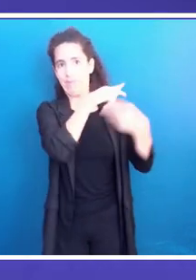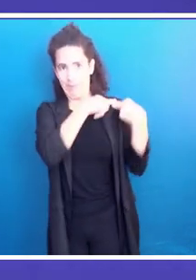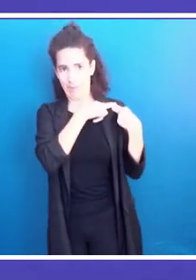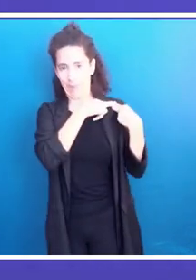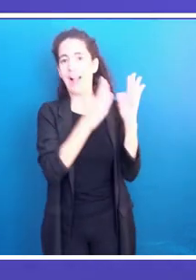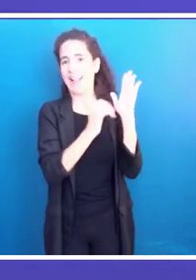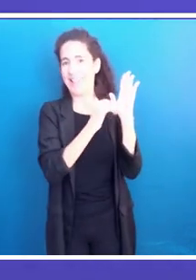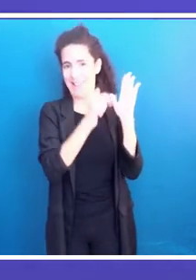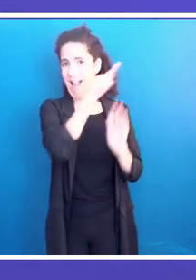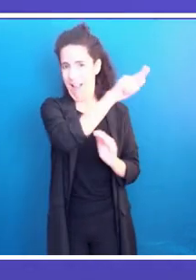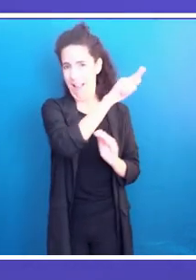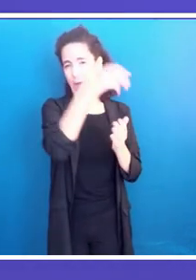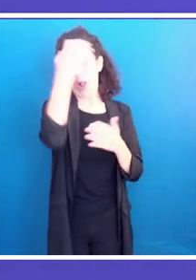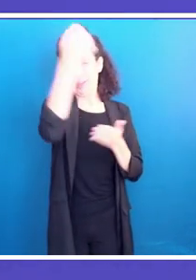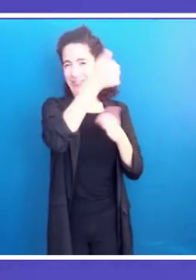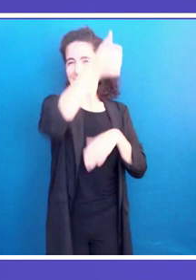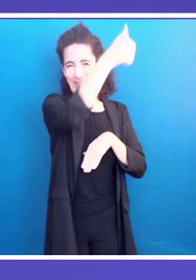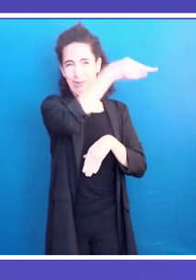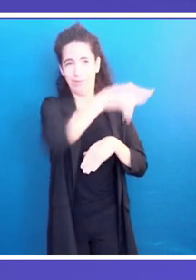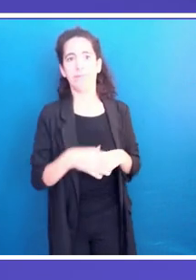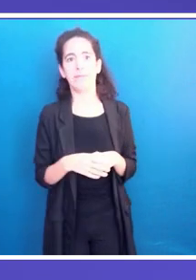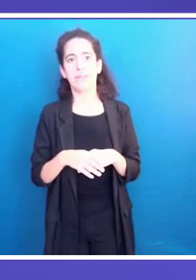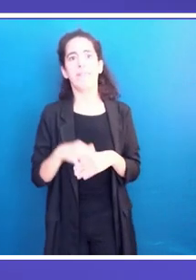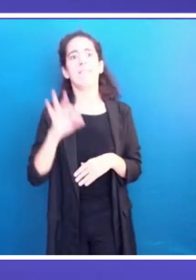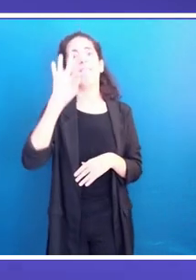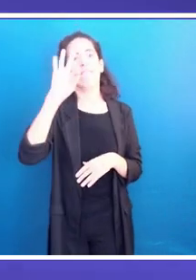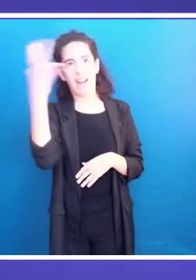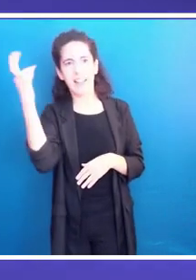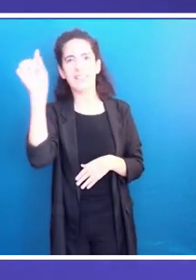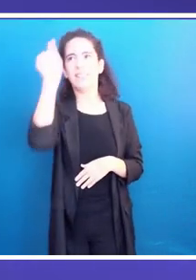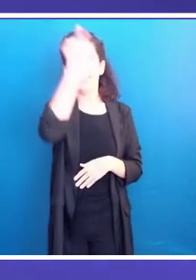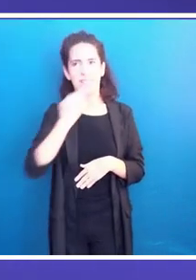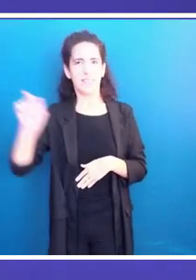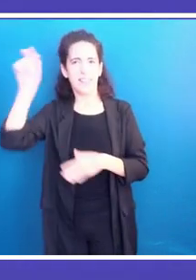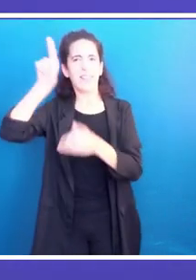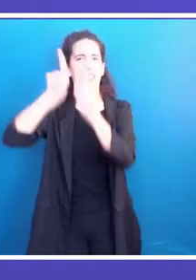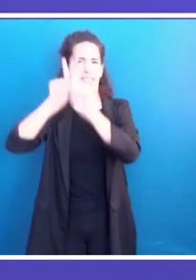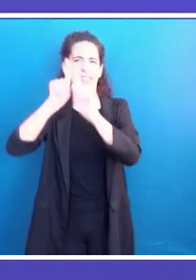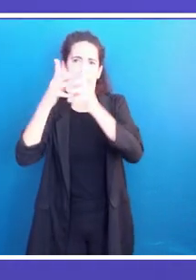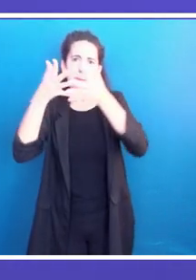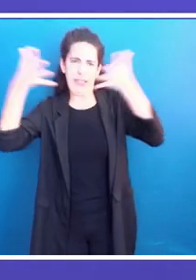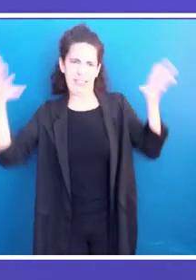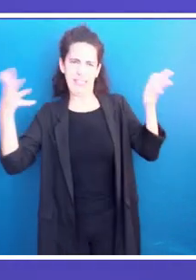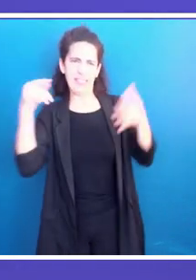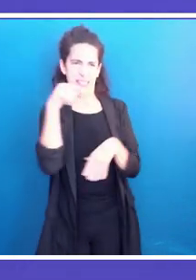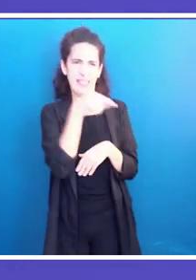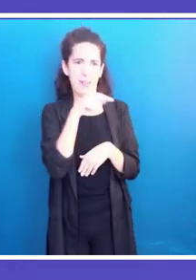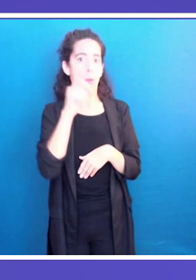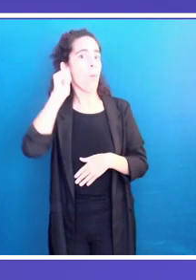cities have quite a few women heading at the helm. It is